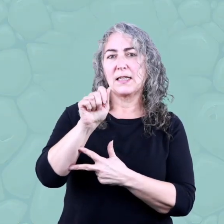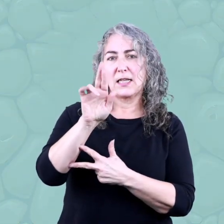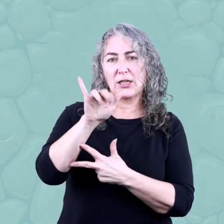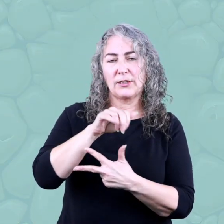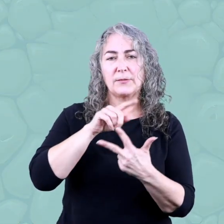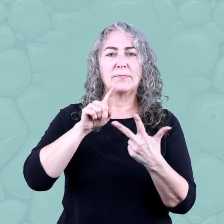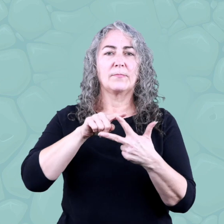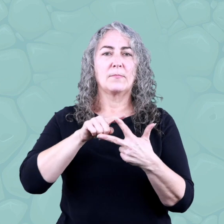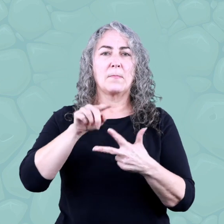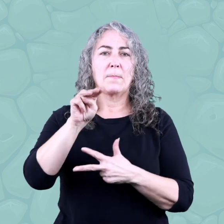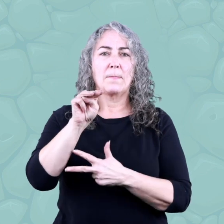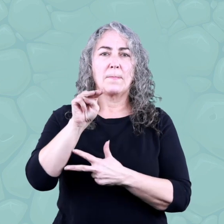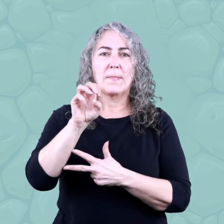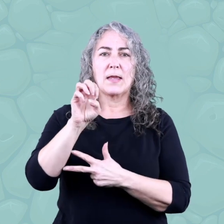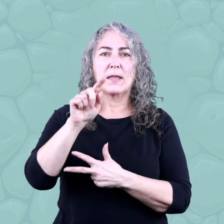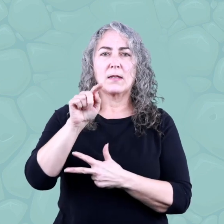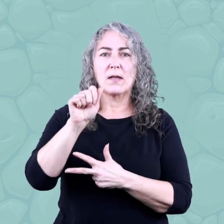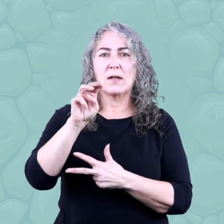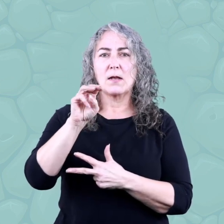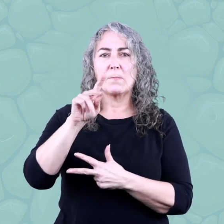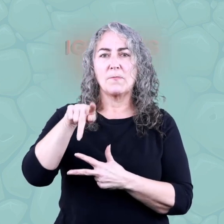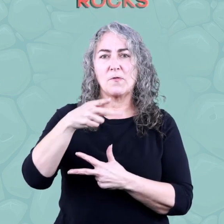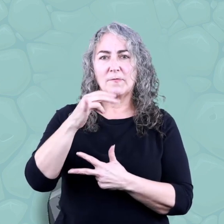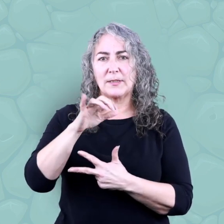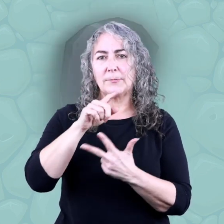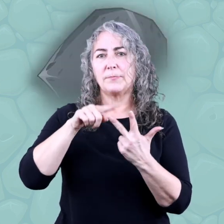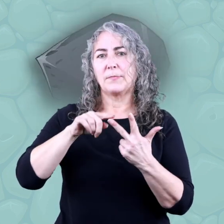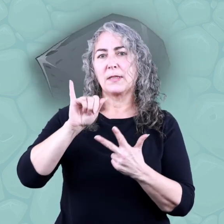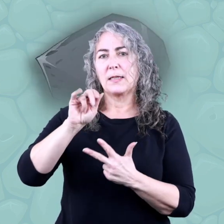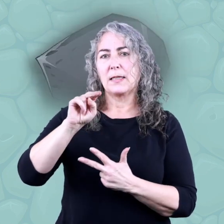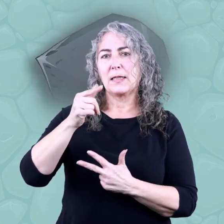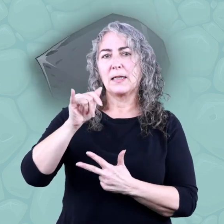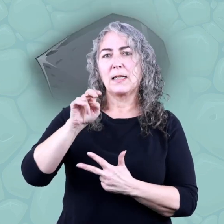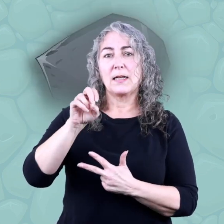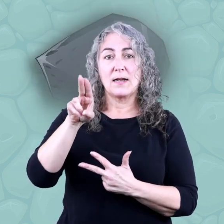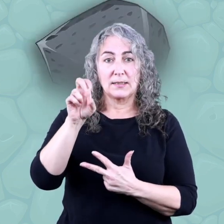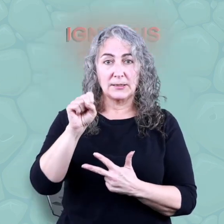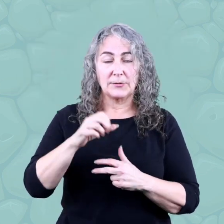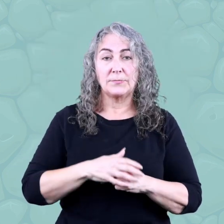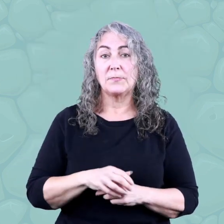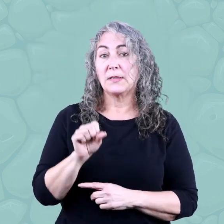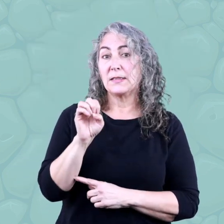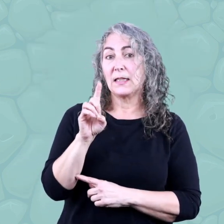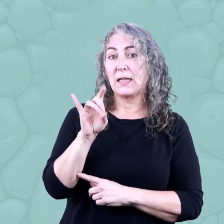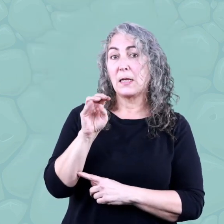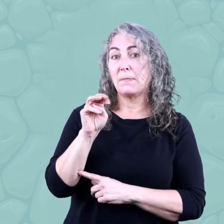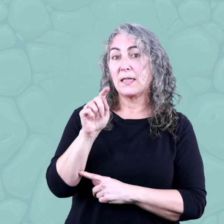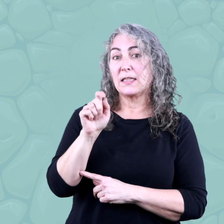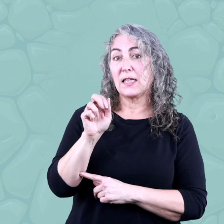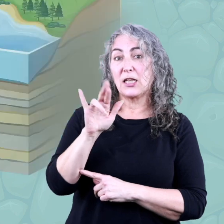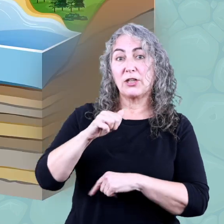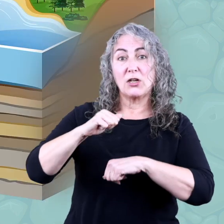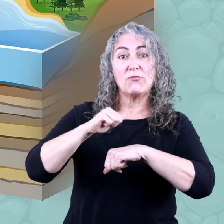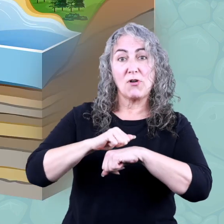metamorphic, and igneous. Sedimentary rocks.